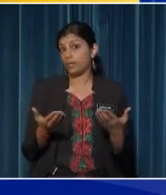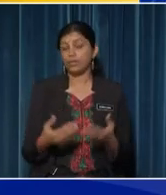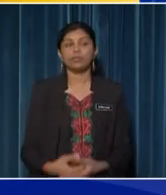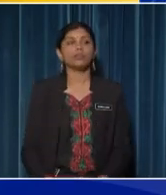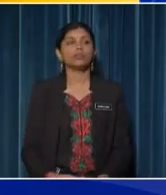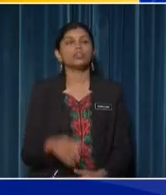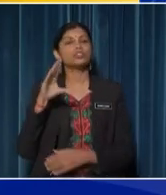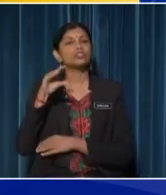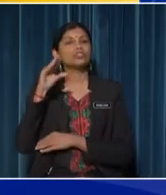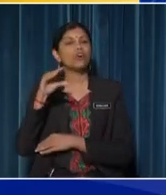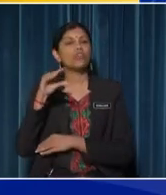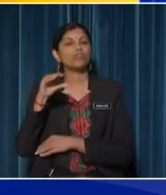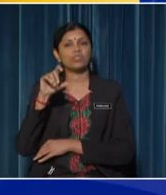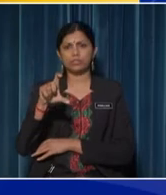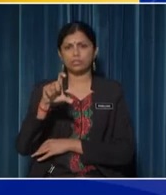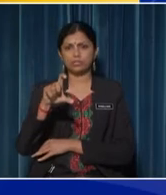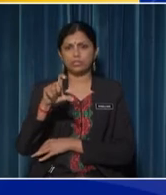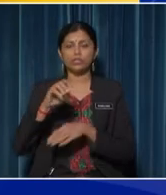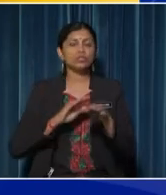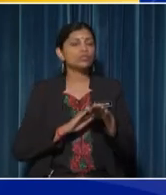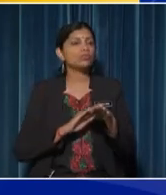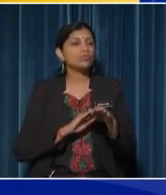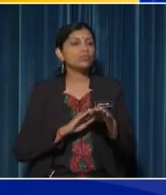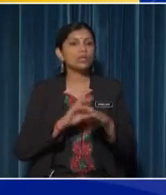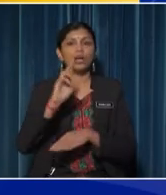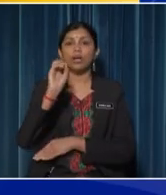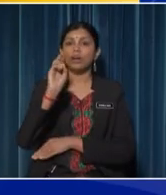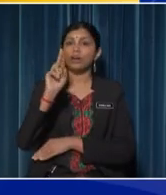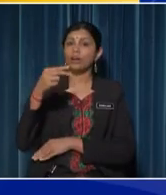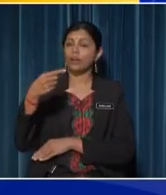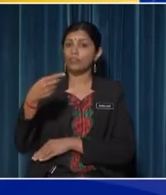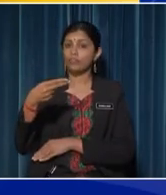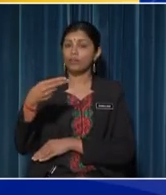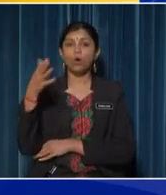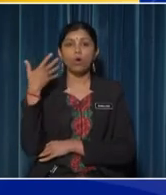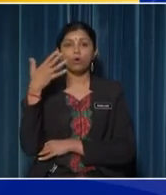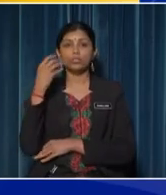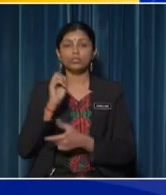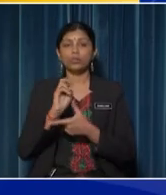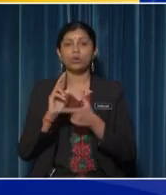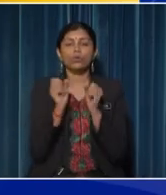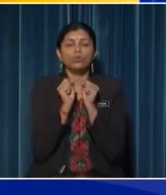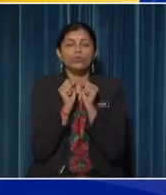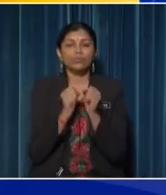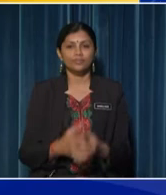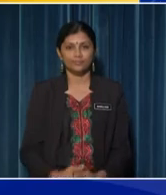is soft, hard, smooth, rough, hot or cold